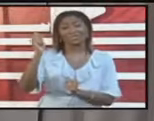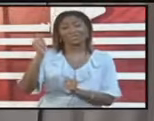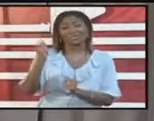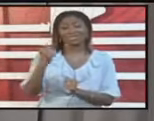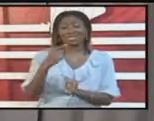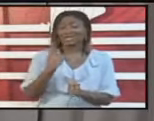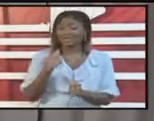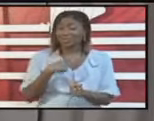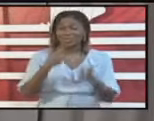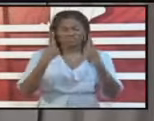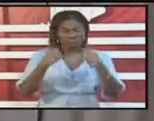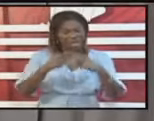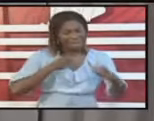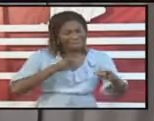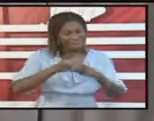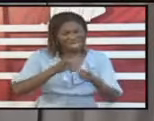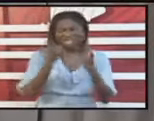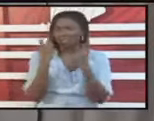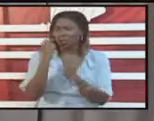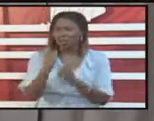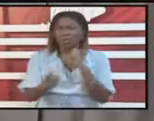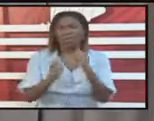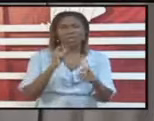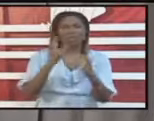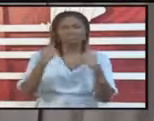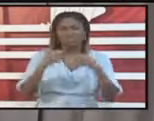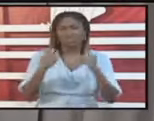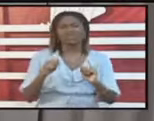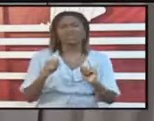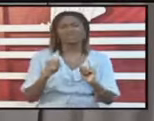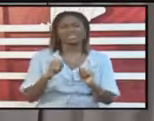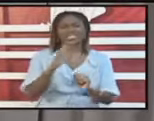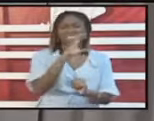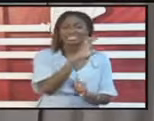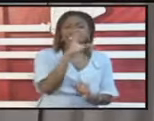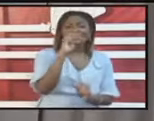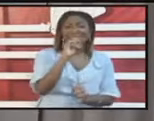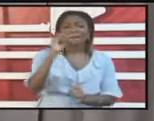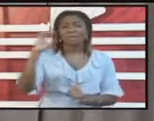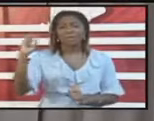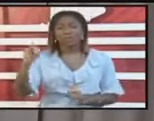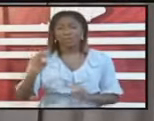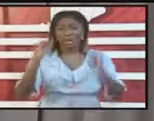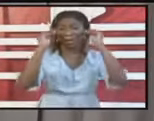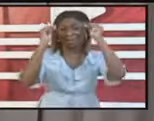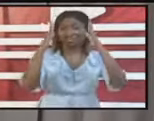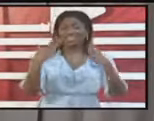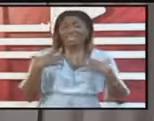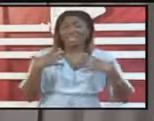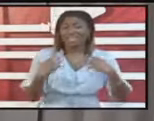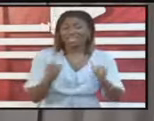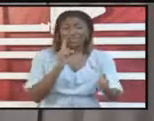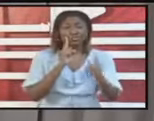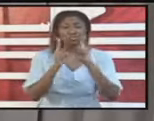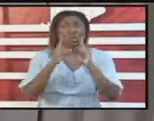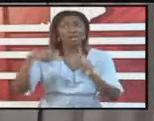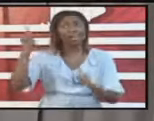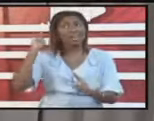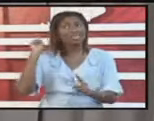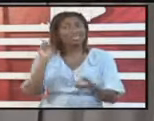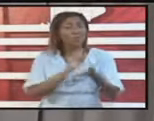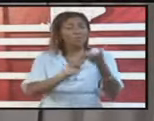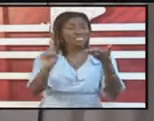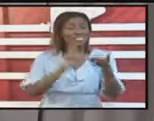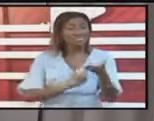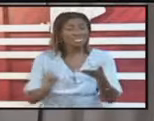managing it as quickly as we can. You would have heard the CMO, the Minister of Health talk about in the last few weeks how